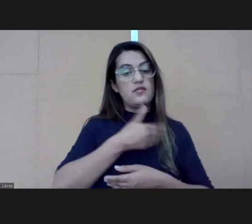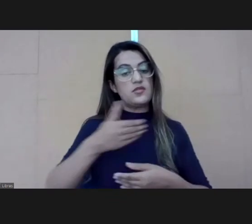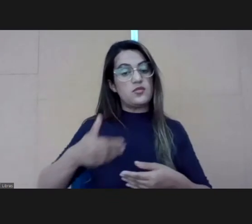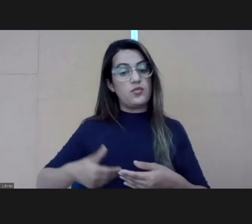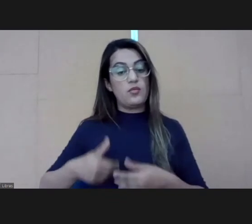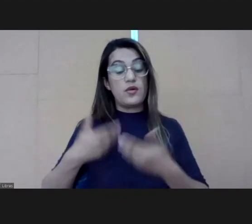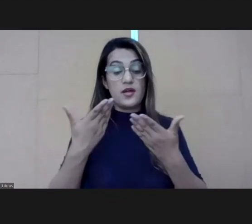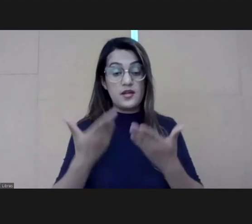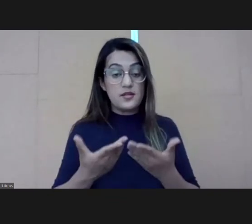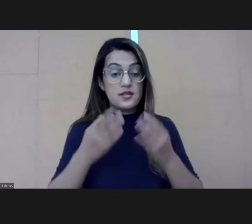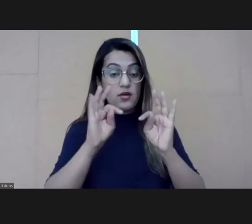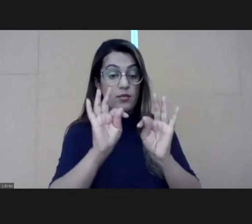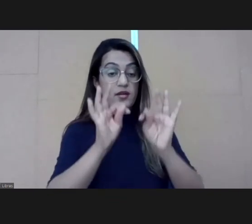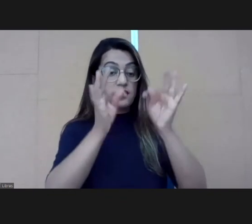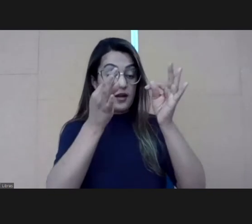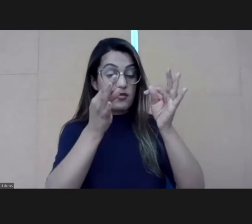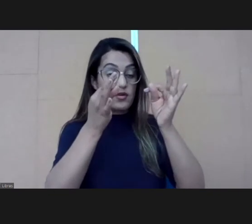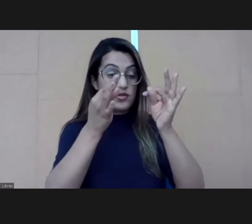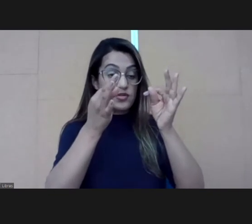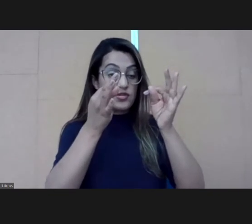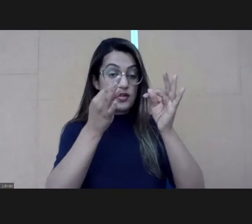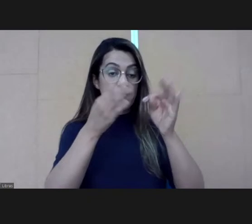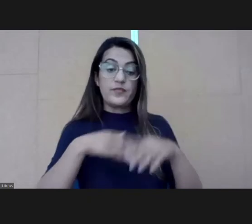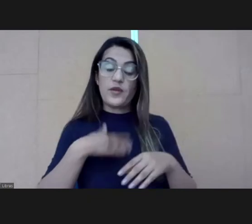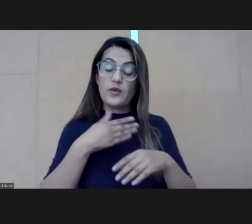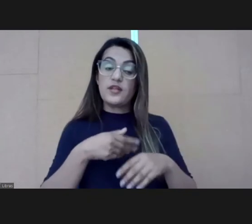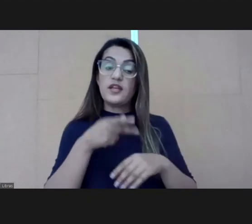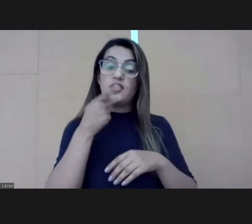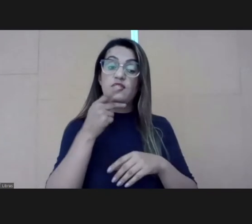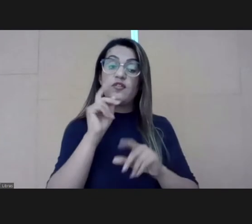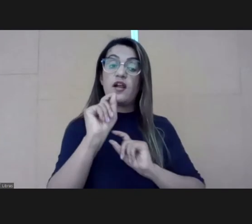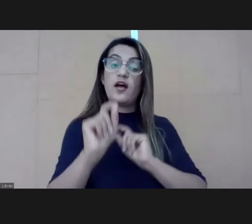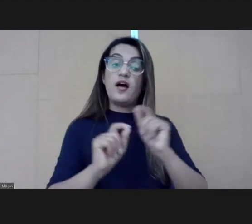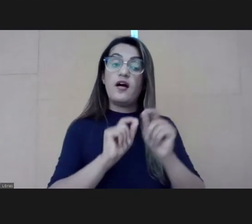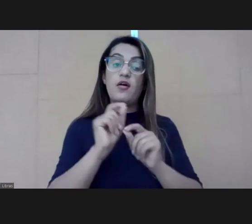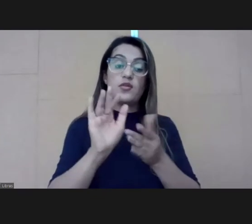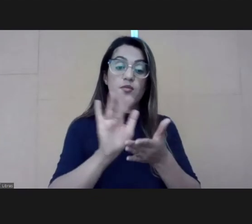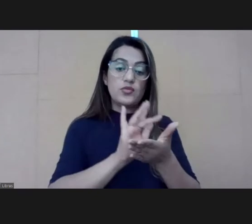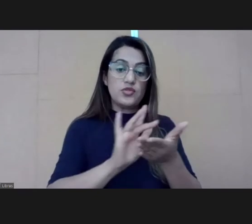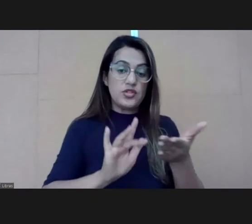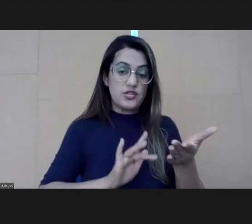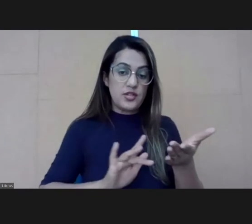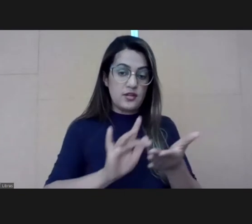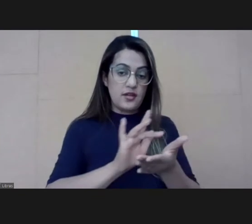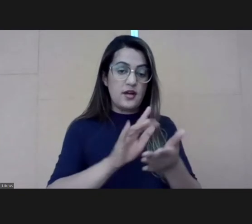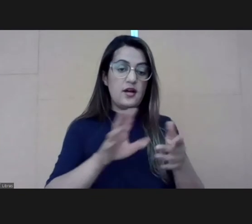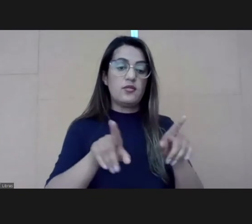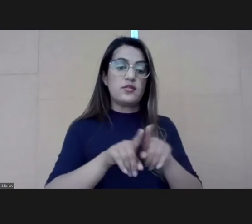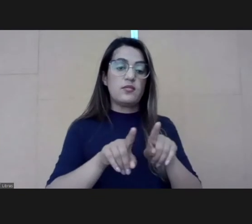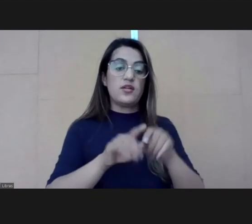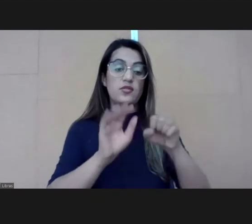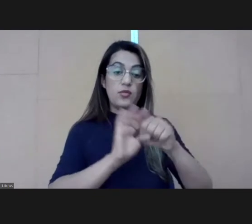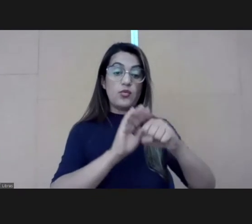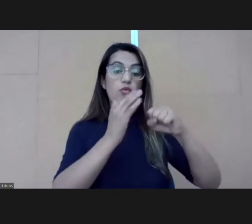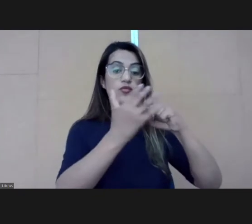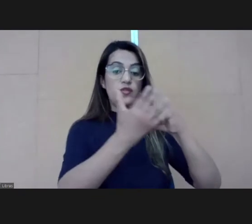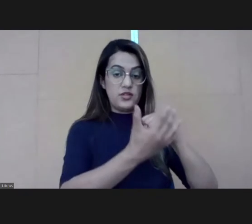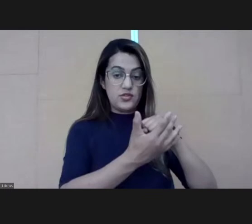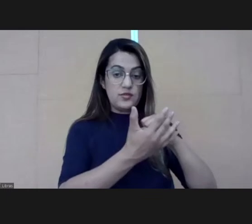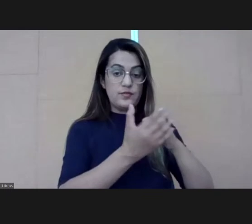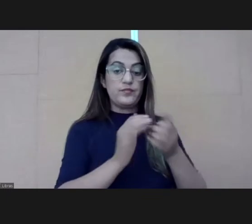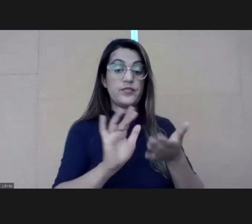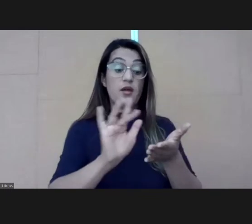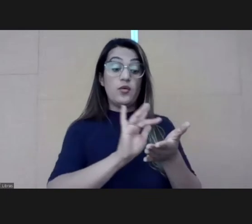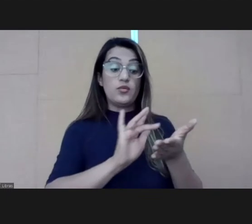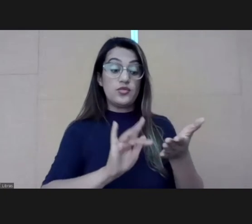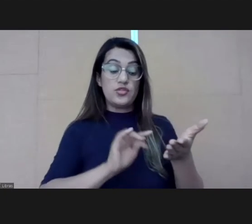say a few things about, about digital and about COVID on digital. I heard